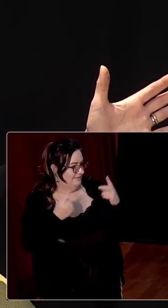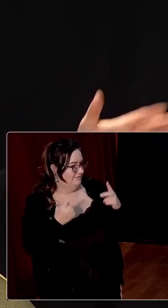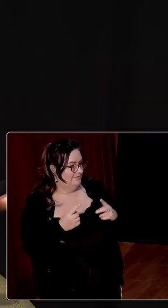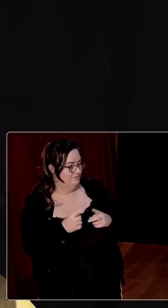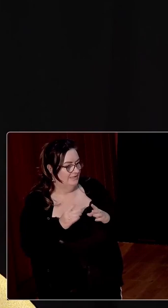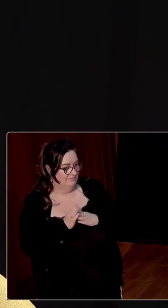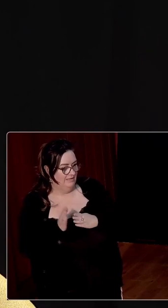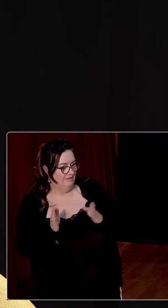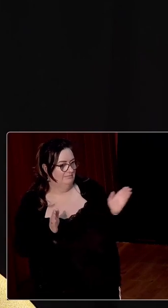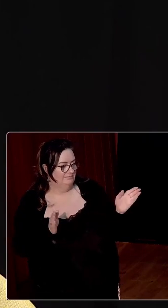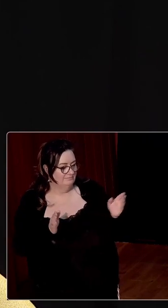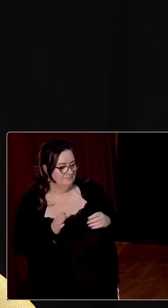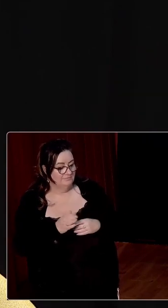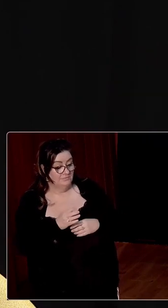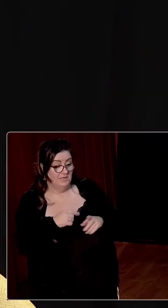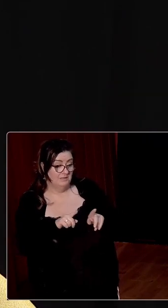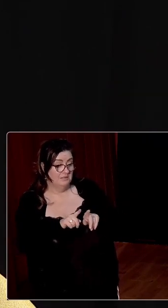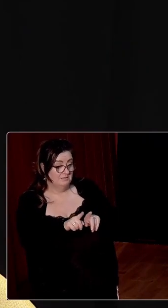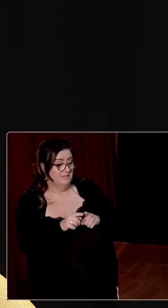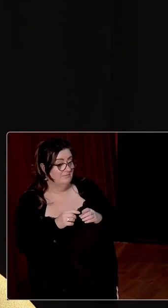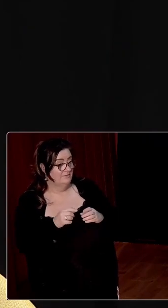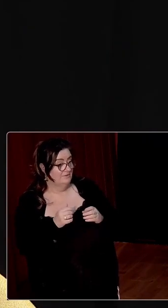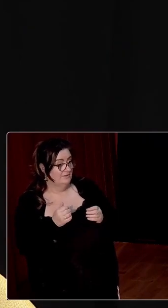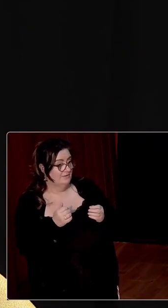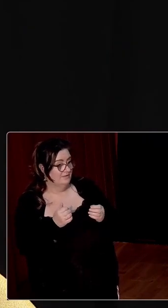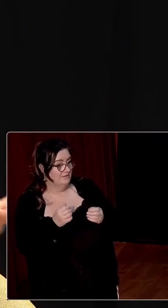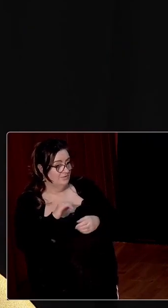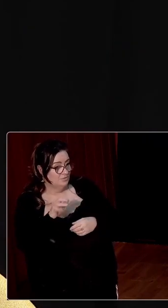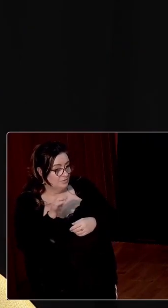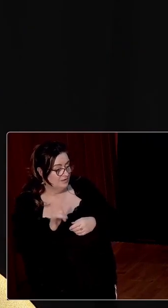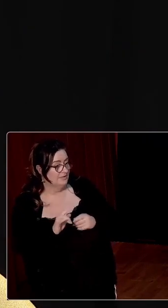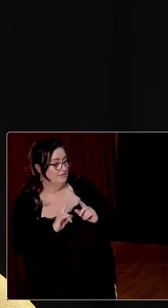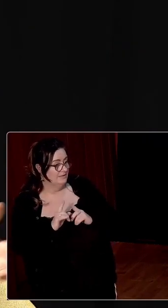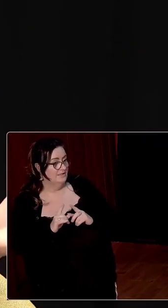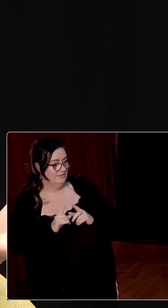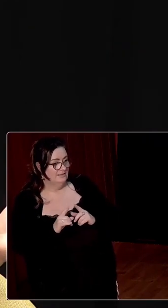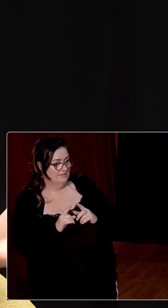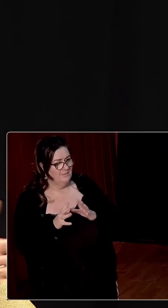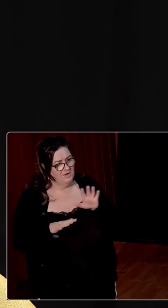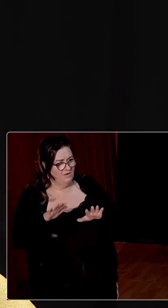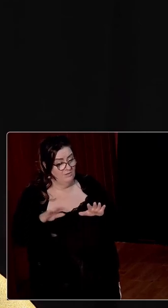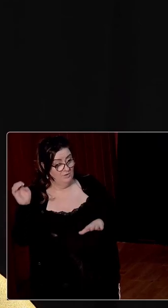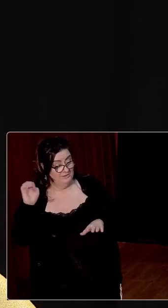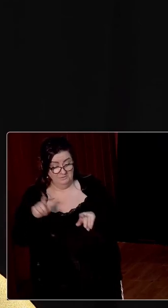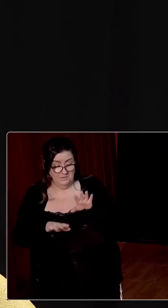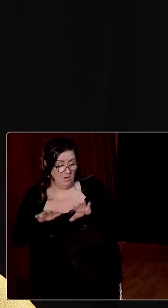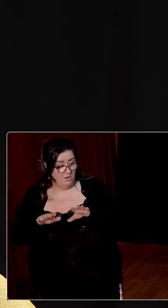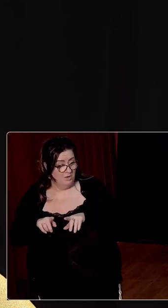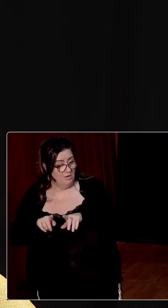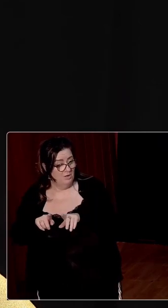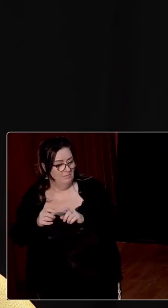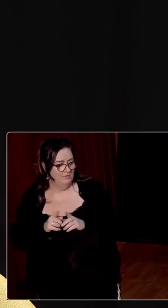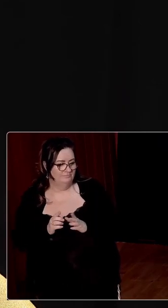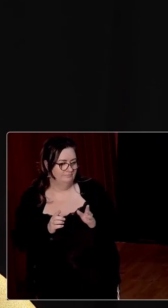you know, a real divergence. But in a lot of things, even like the jury acts and the things that Mary McAuliffe has stated, this similar, similar incursions are happening in Britain at the same time. Now,